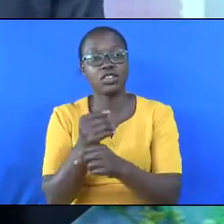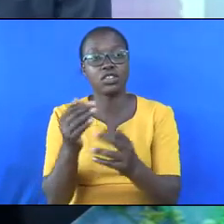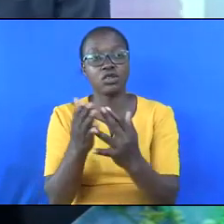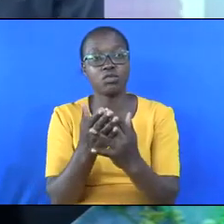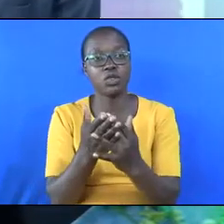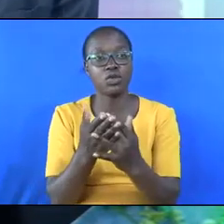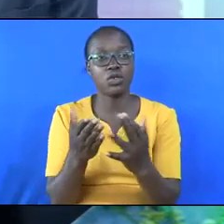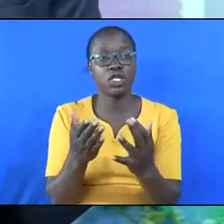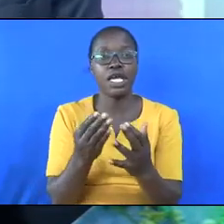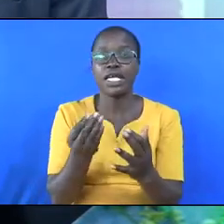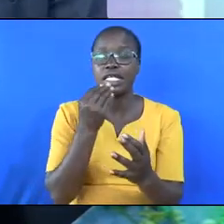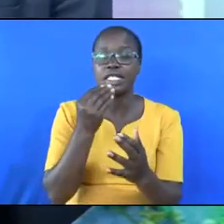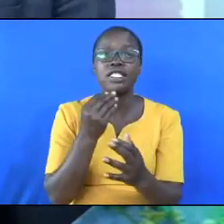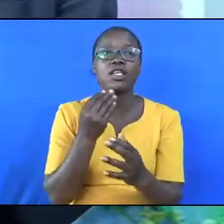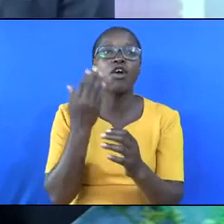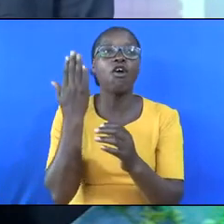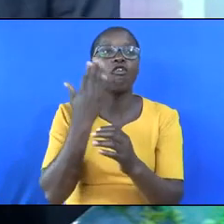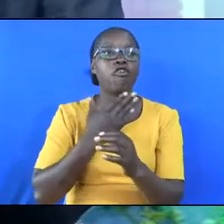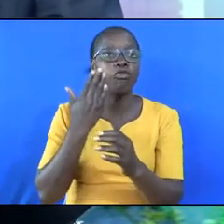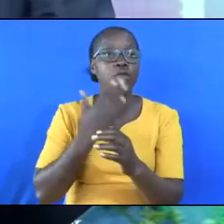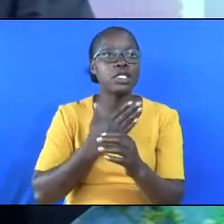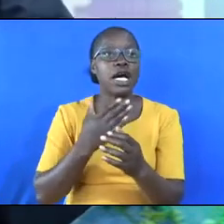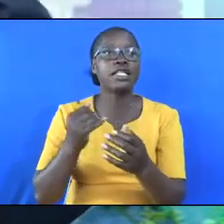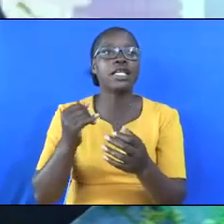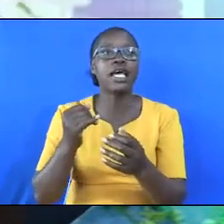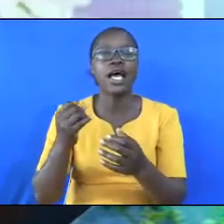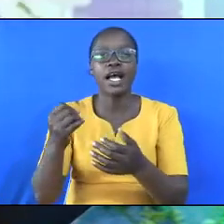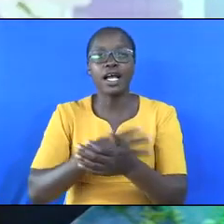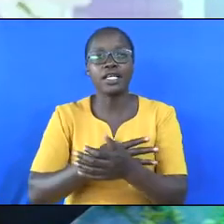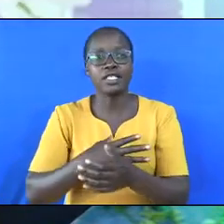consumption of meat and cancer of the colon.